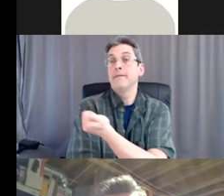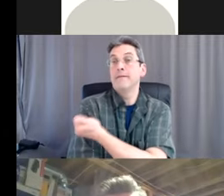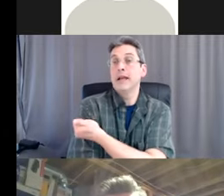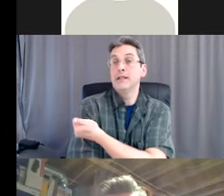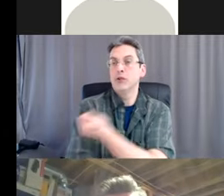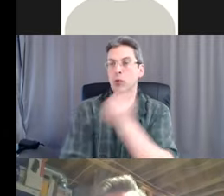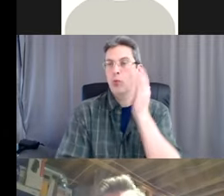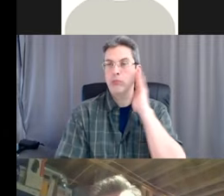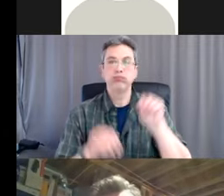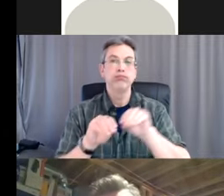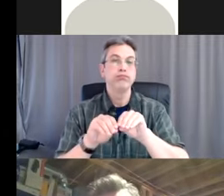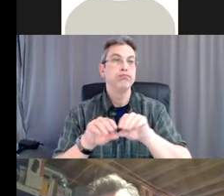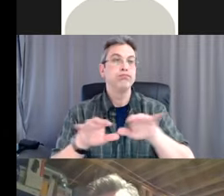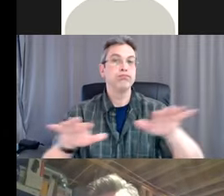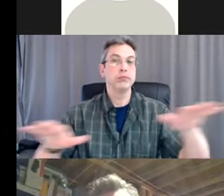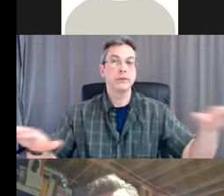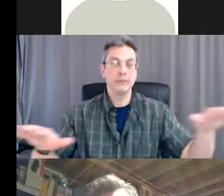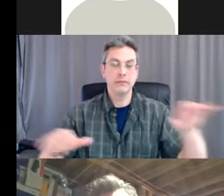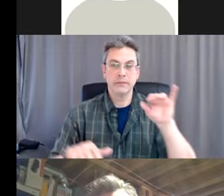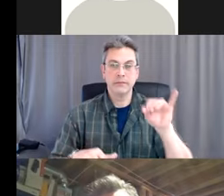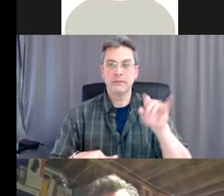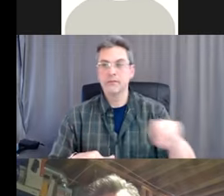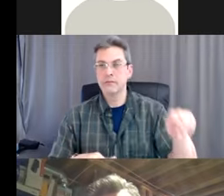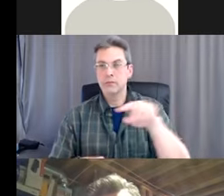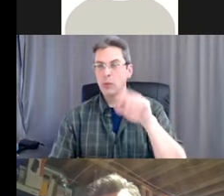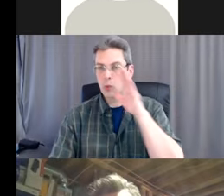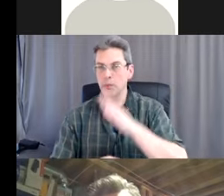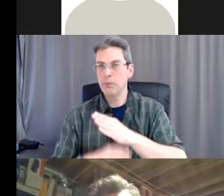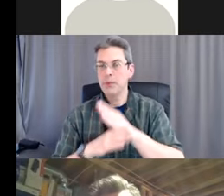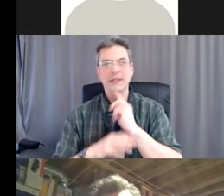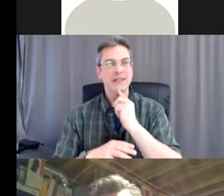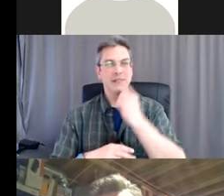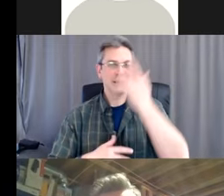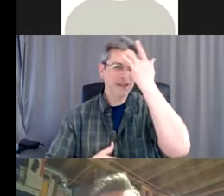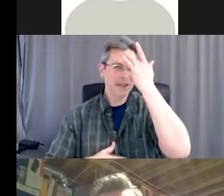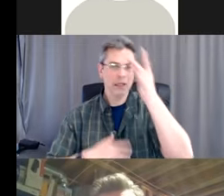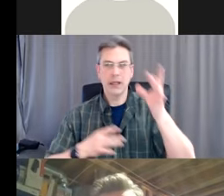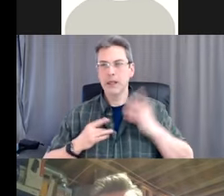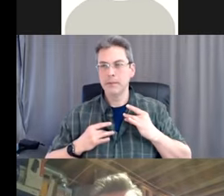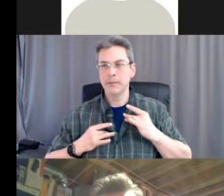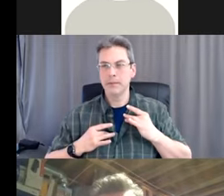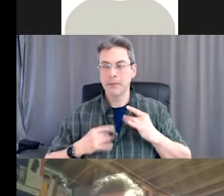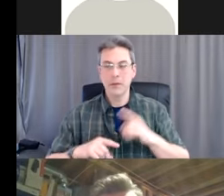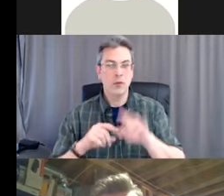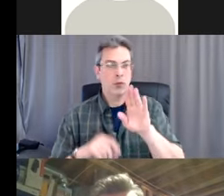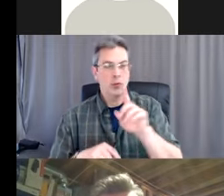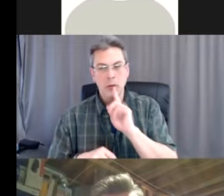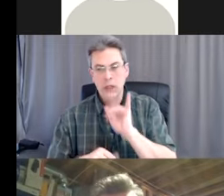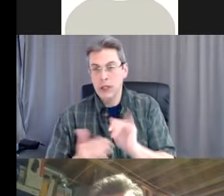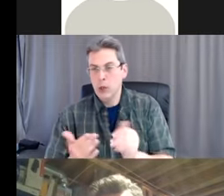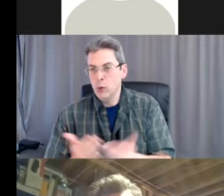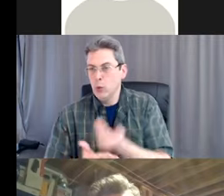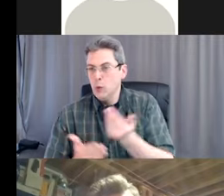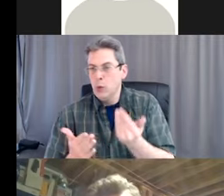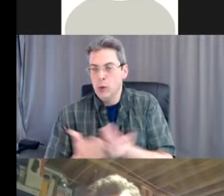covering people against serious illness. So it's, and again, it's so new, there's just, there's just not